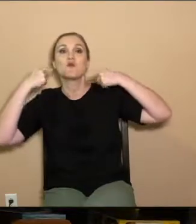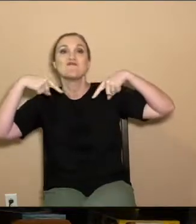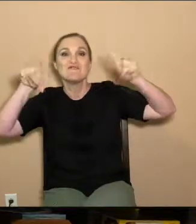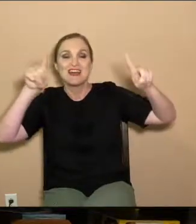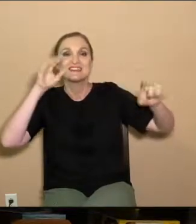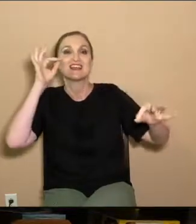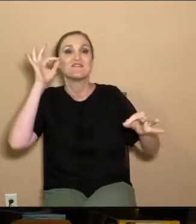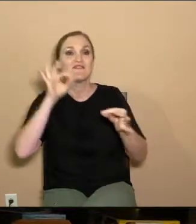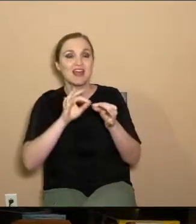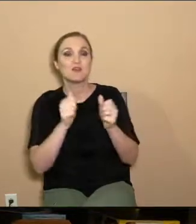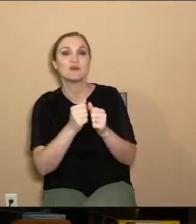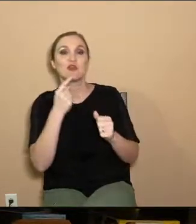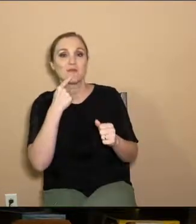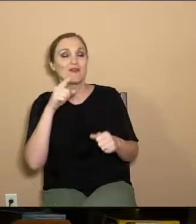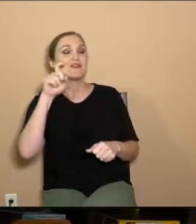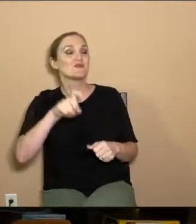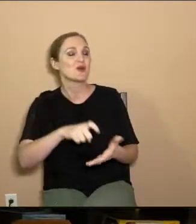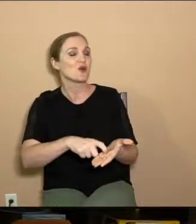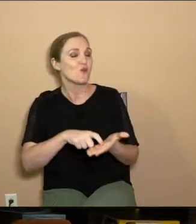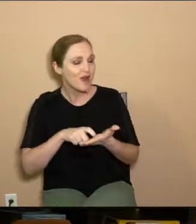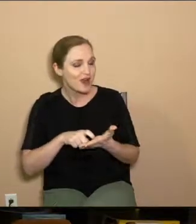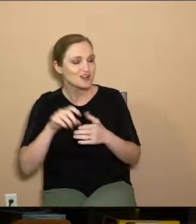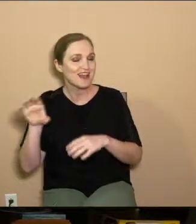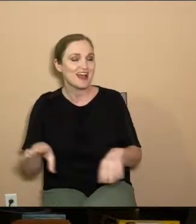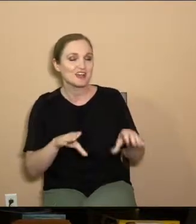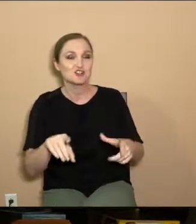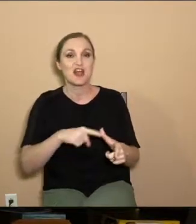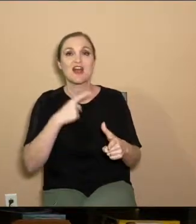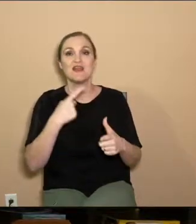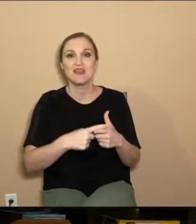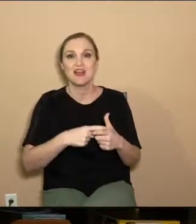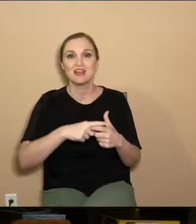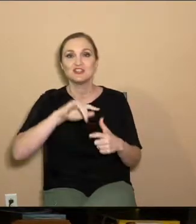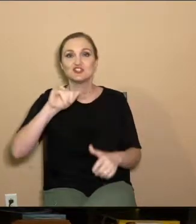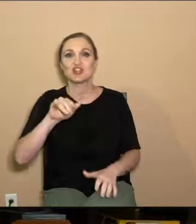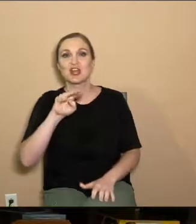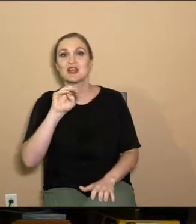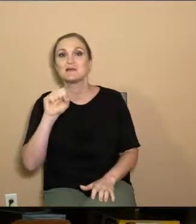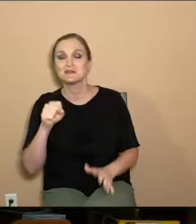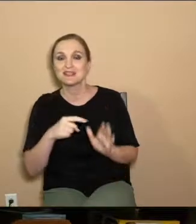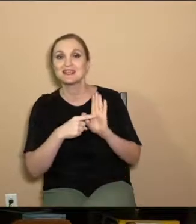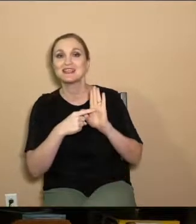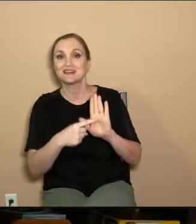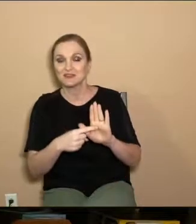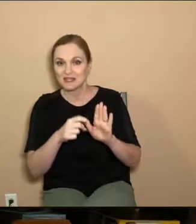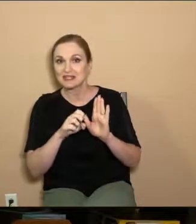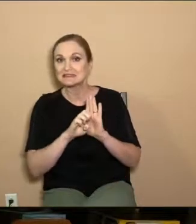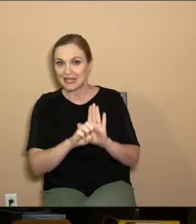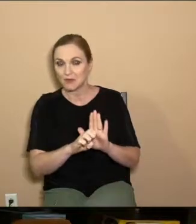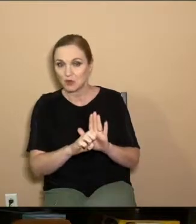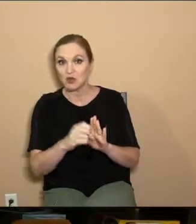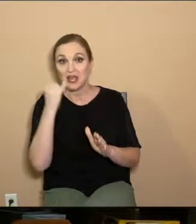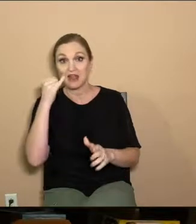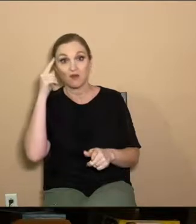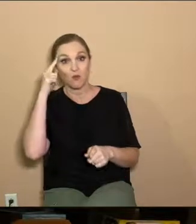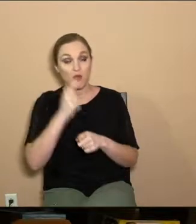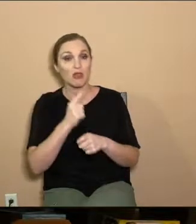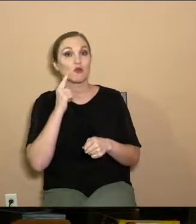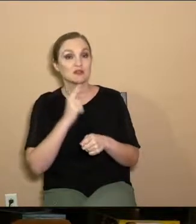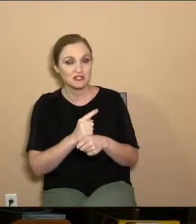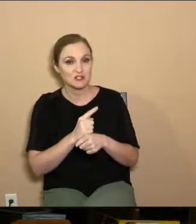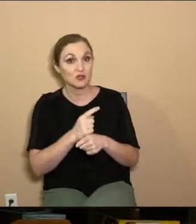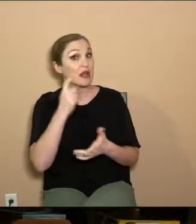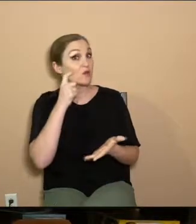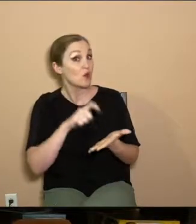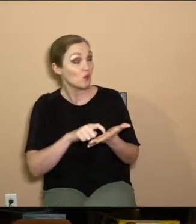requires action. And then James gives kind of a practical example of this. He says, if a brother or sister, now